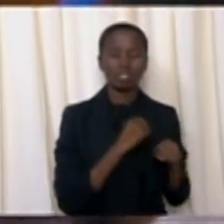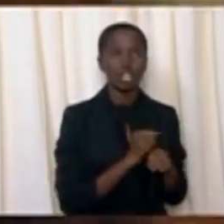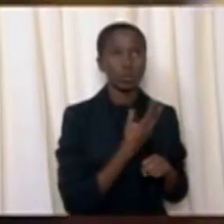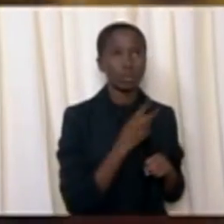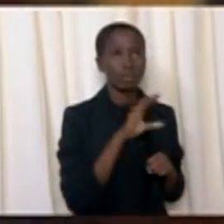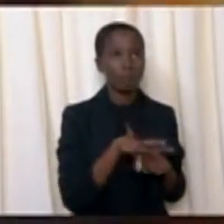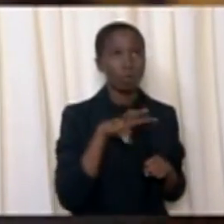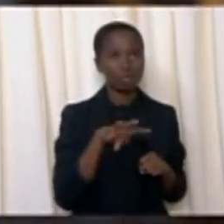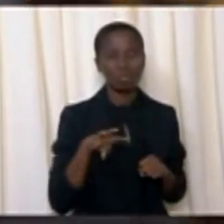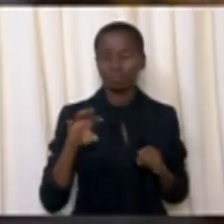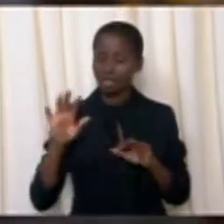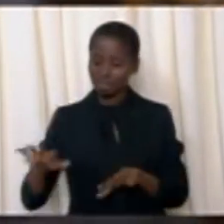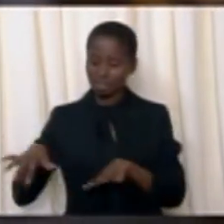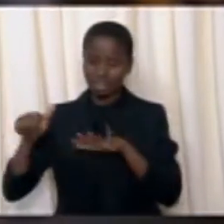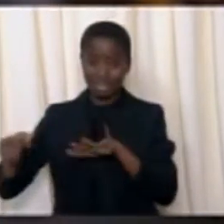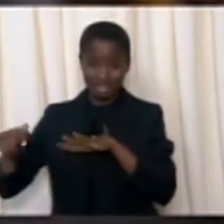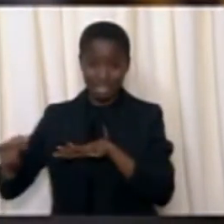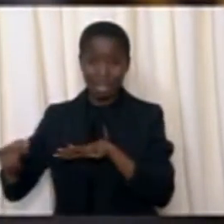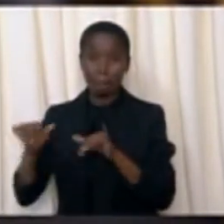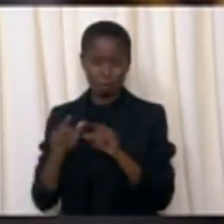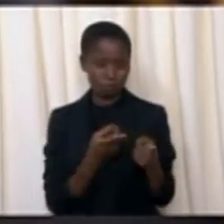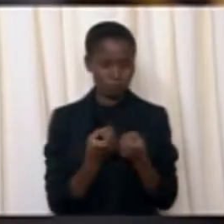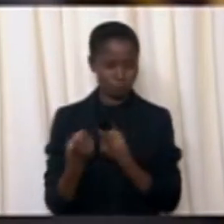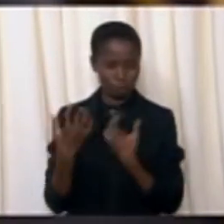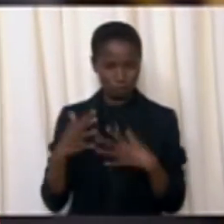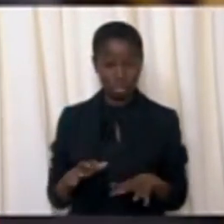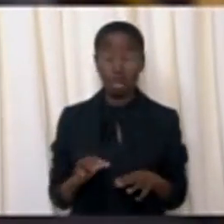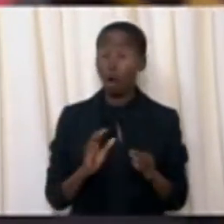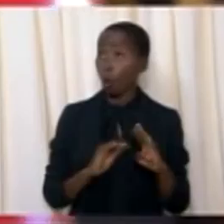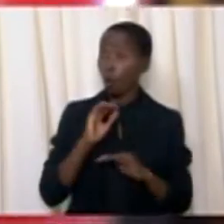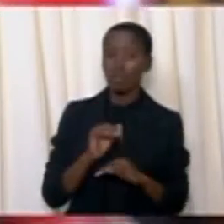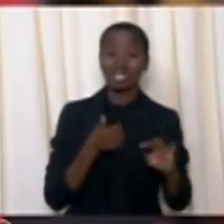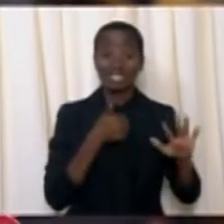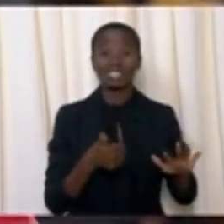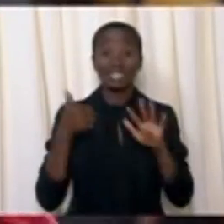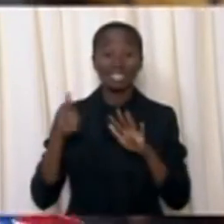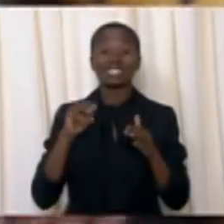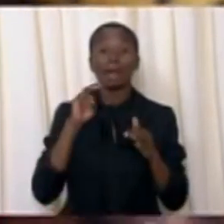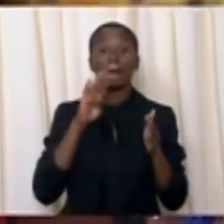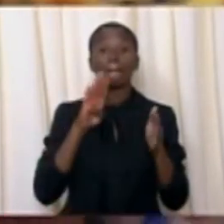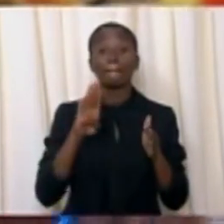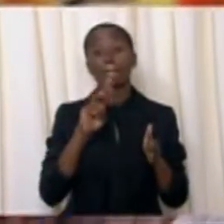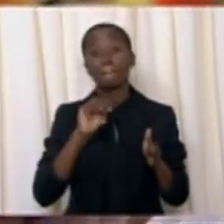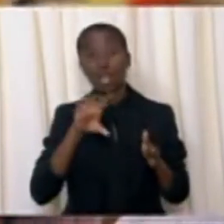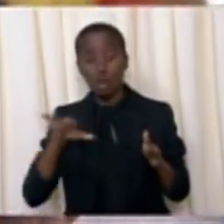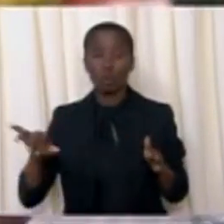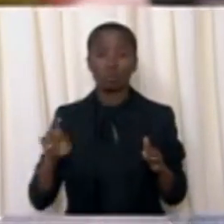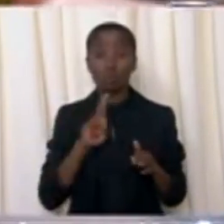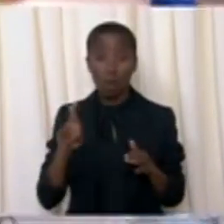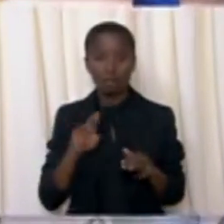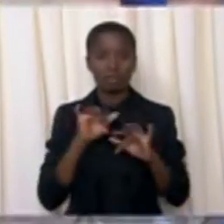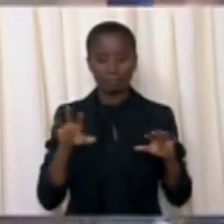our provincial economy attracted more than 66 billion rents' worth of FDI inflows.